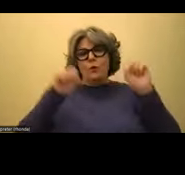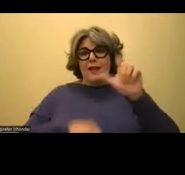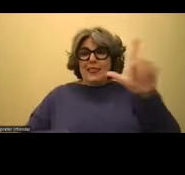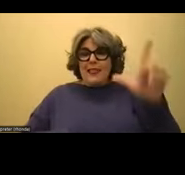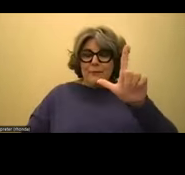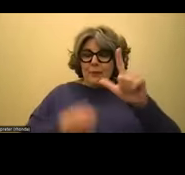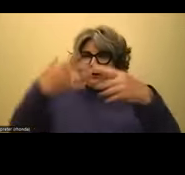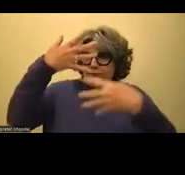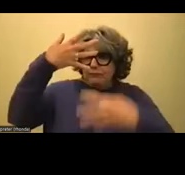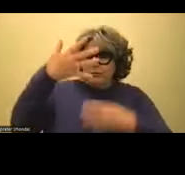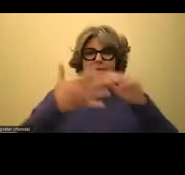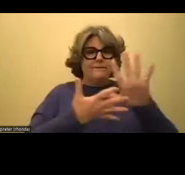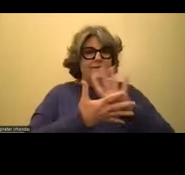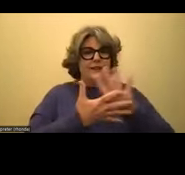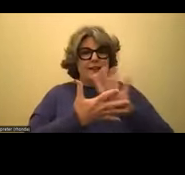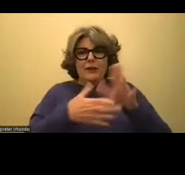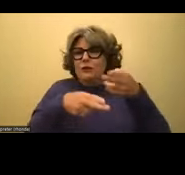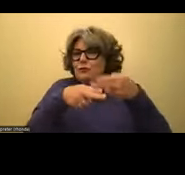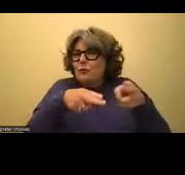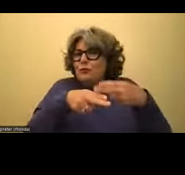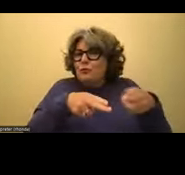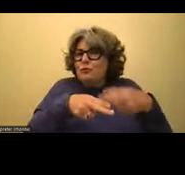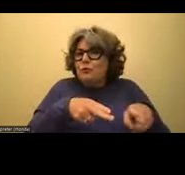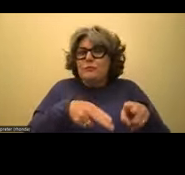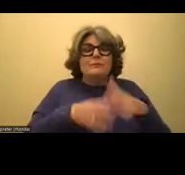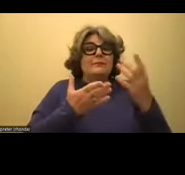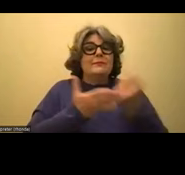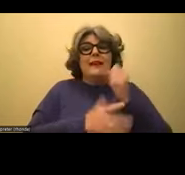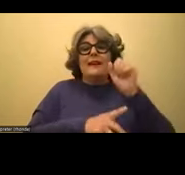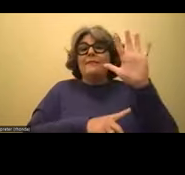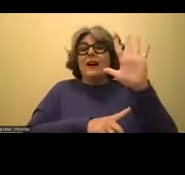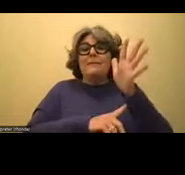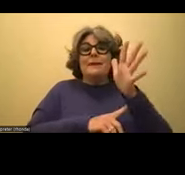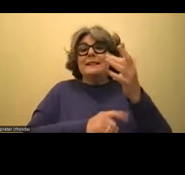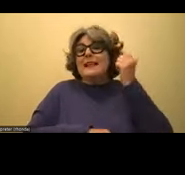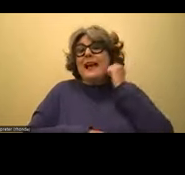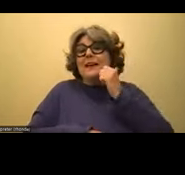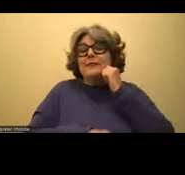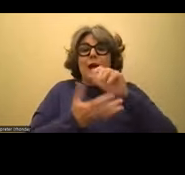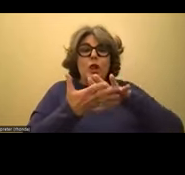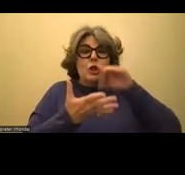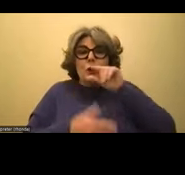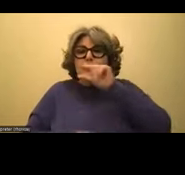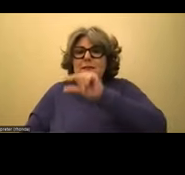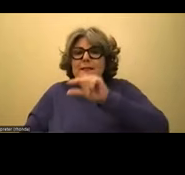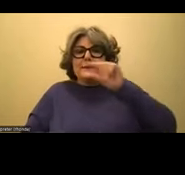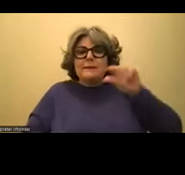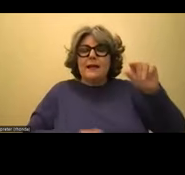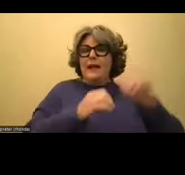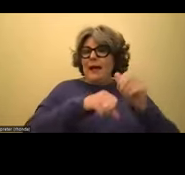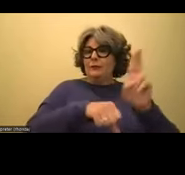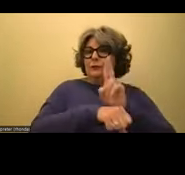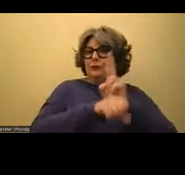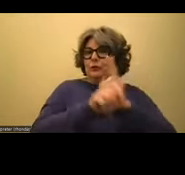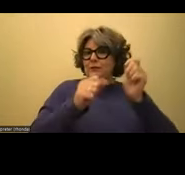and they're not long videos. Take five minutes every day and just learn a little snippet of how to use the